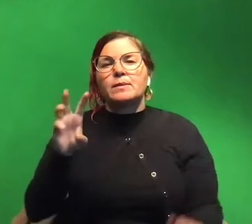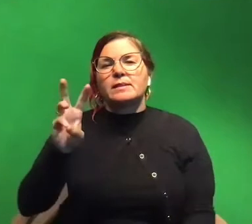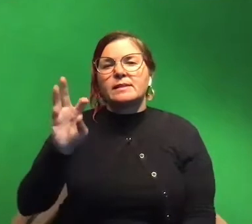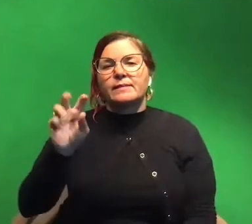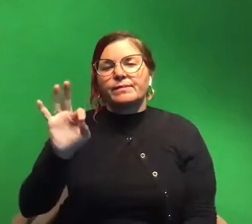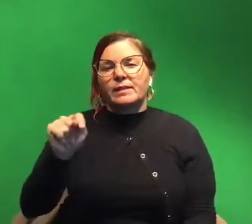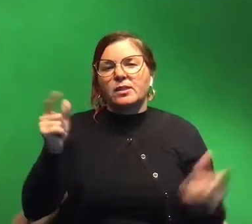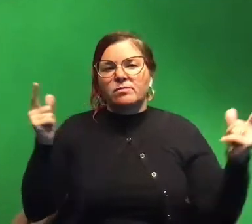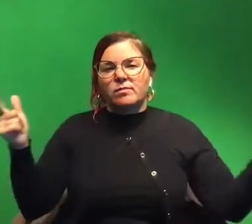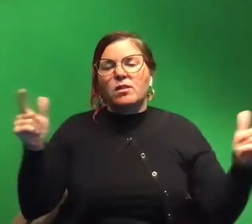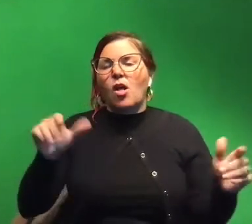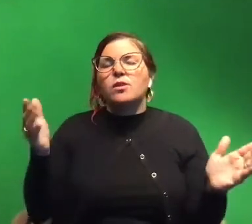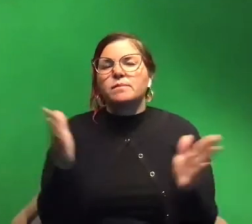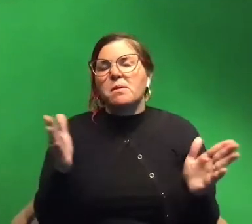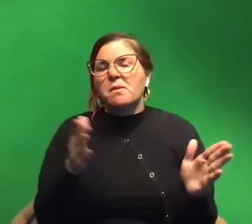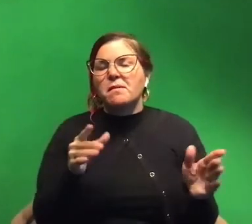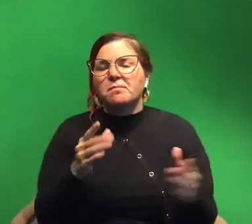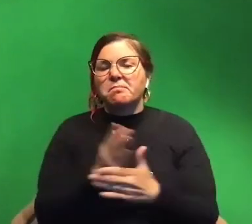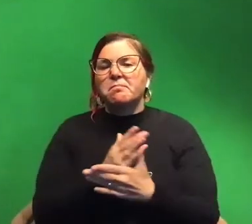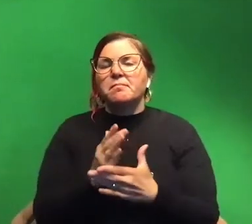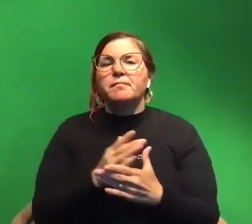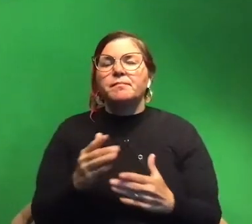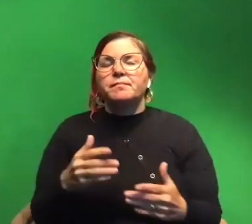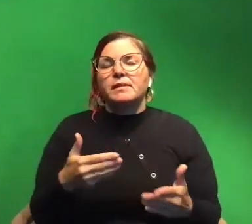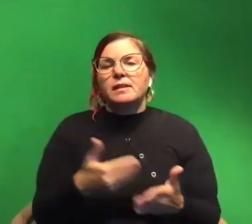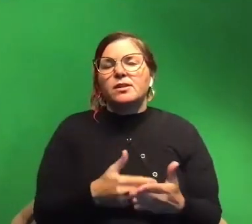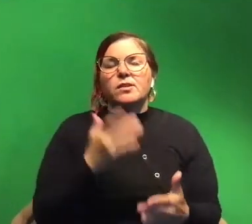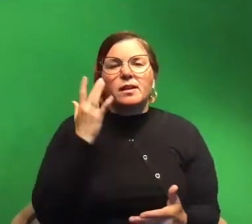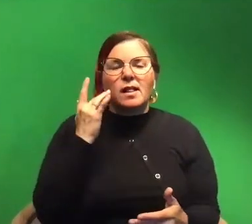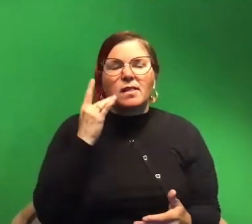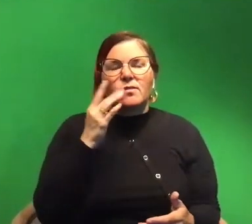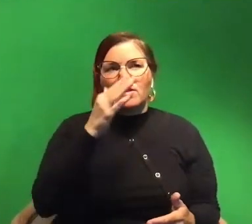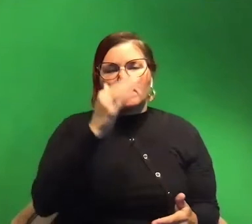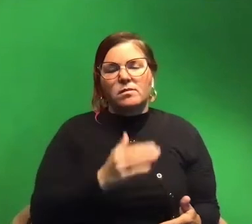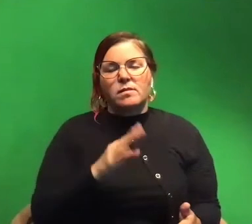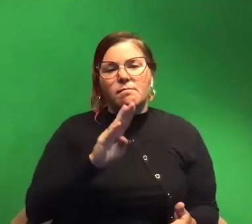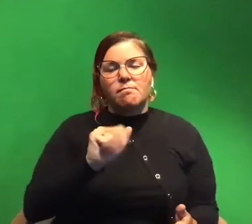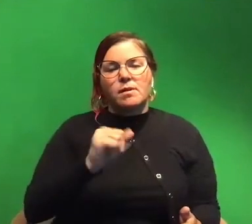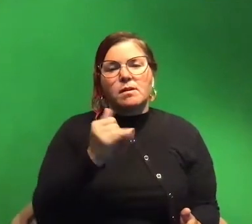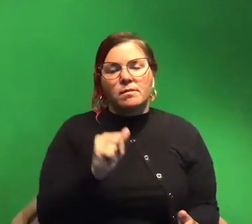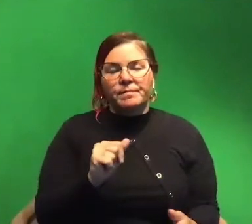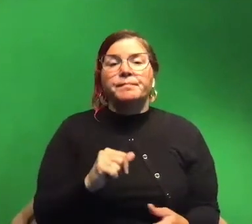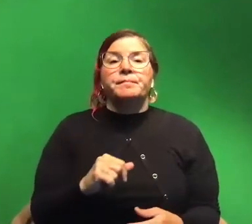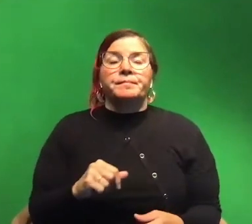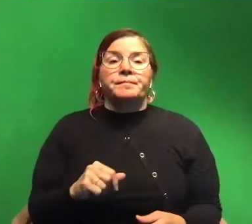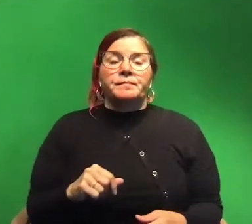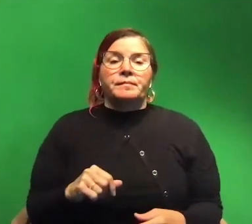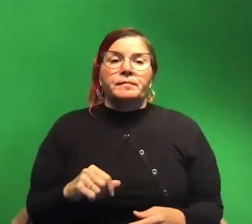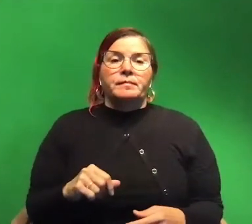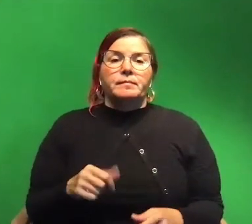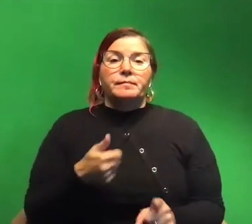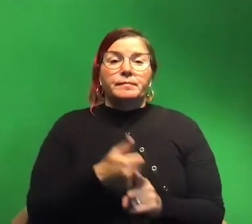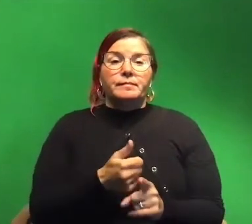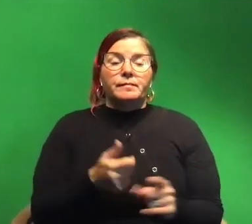long some of them are a lot smaller um they live off california down to uh baja and they uh are